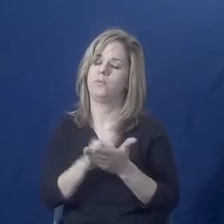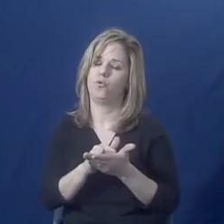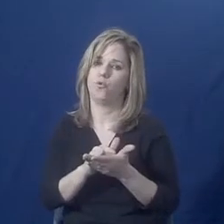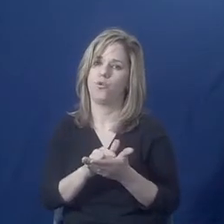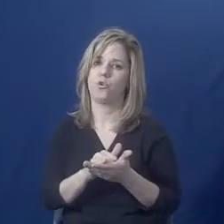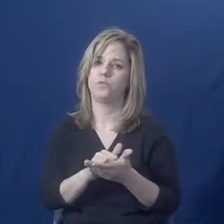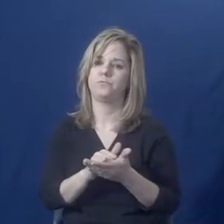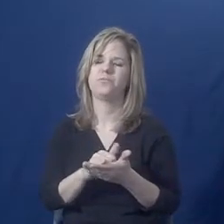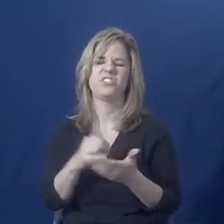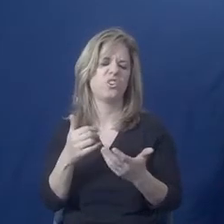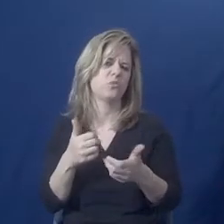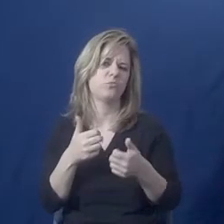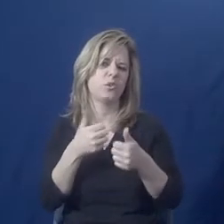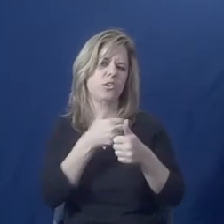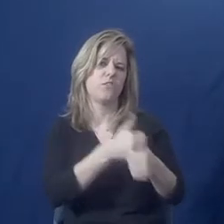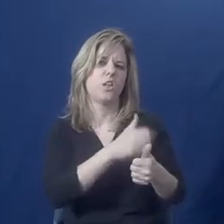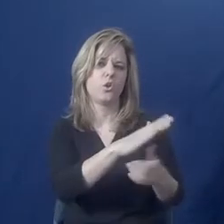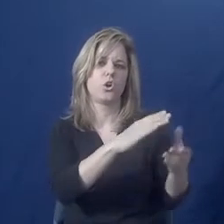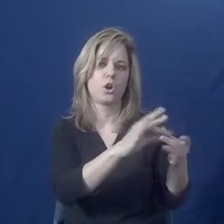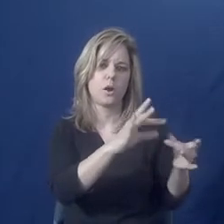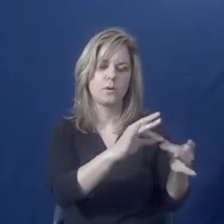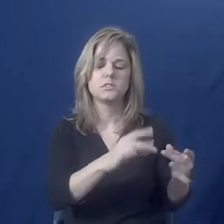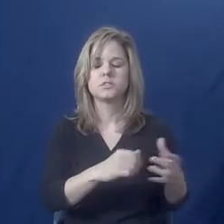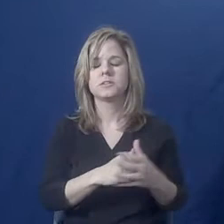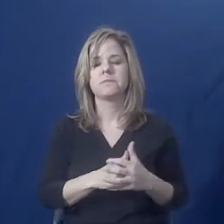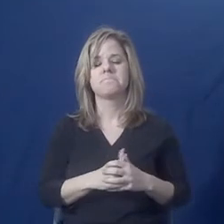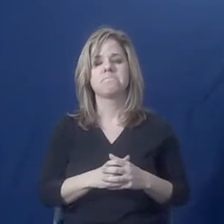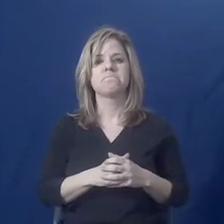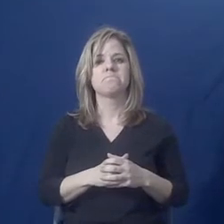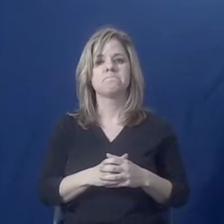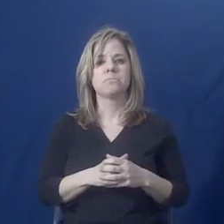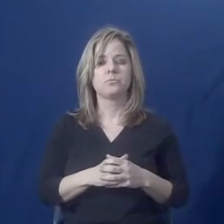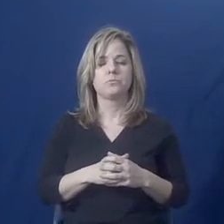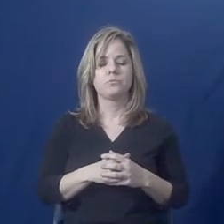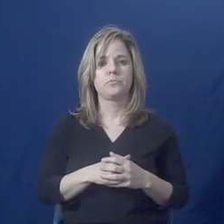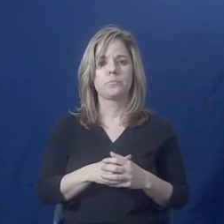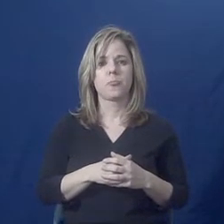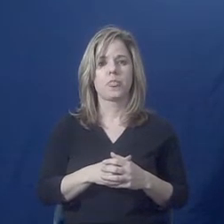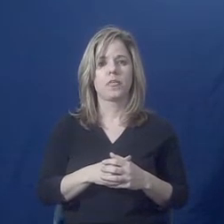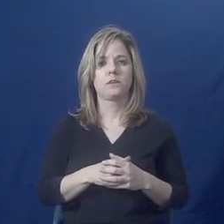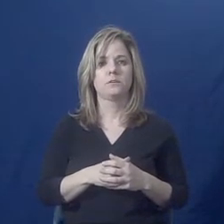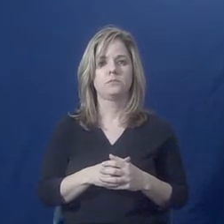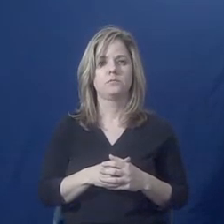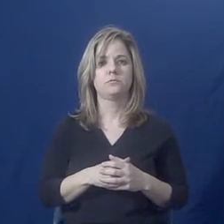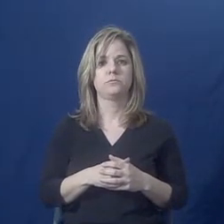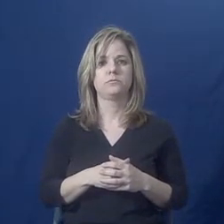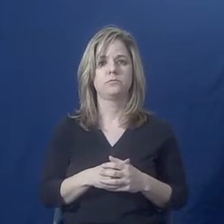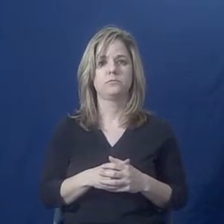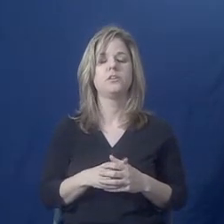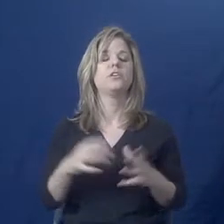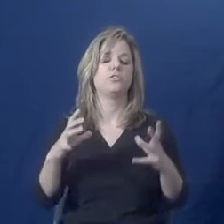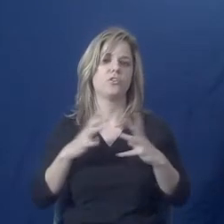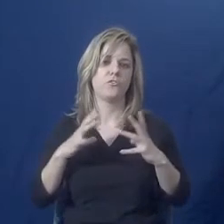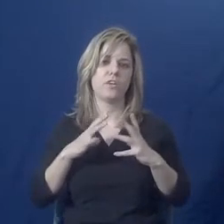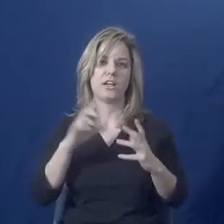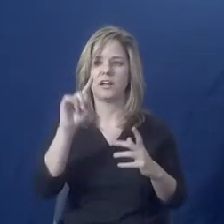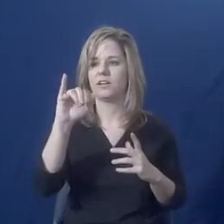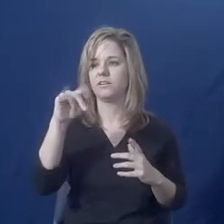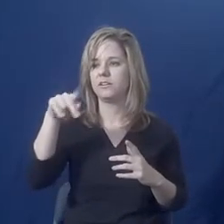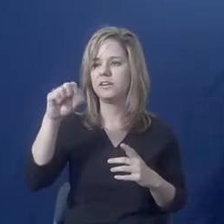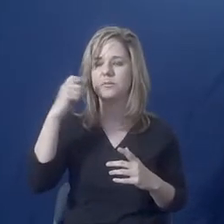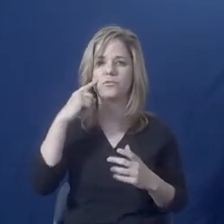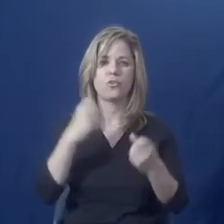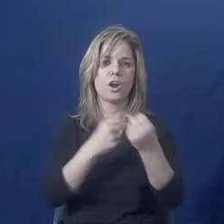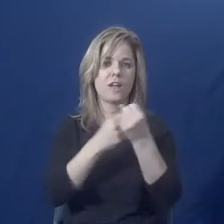couple points away. But... So the tips for advocates when supporting an individual, most